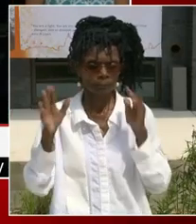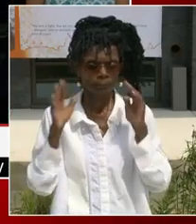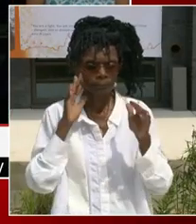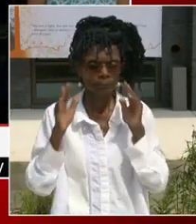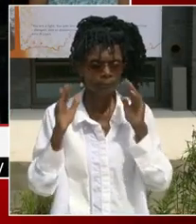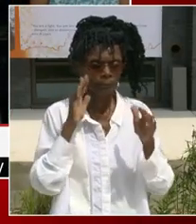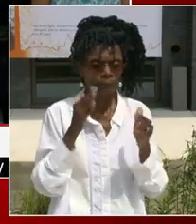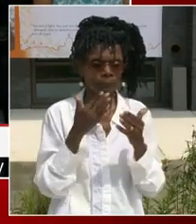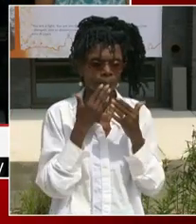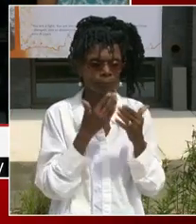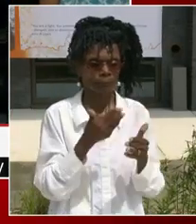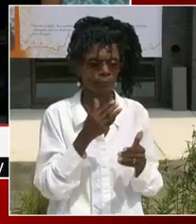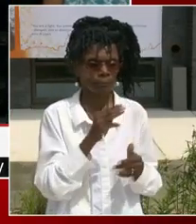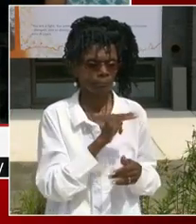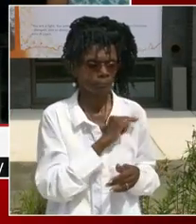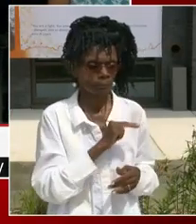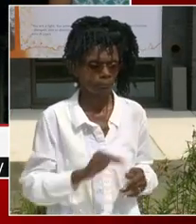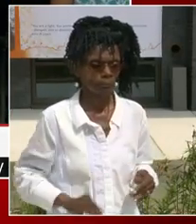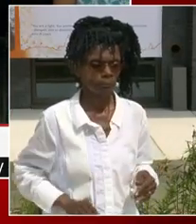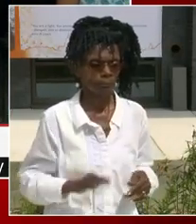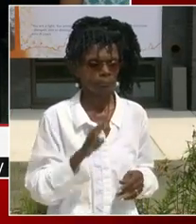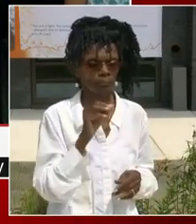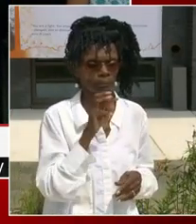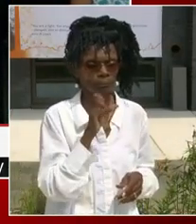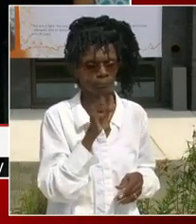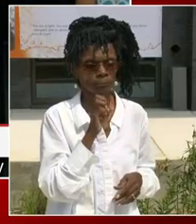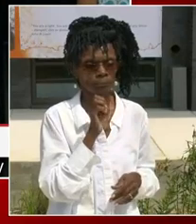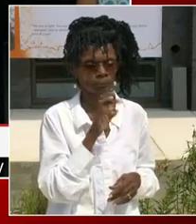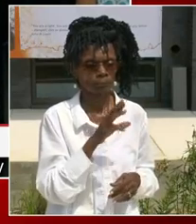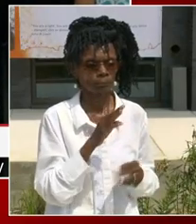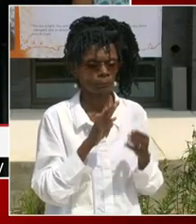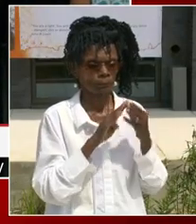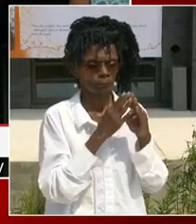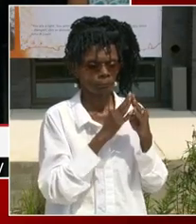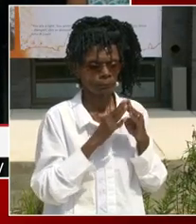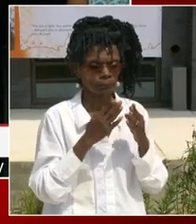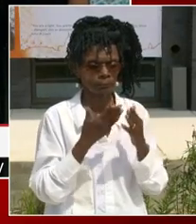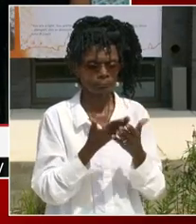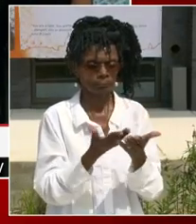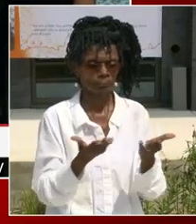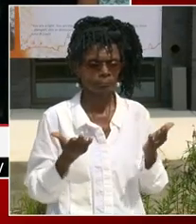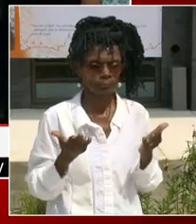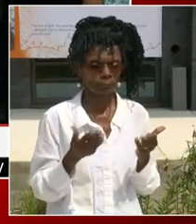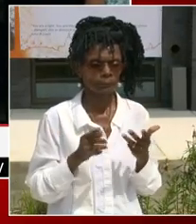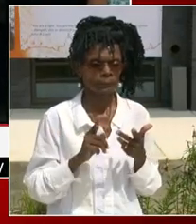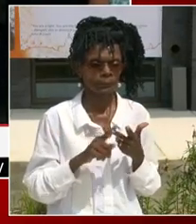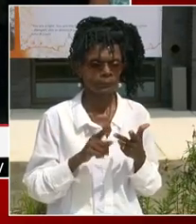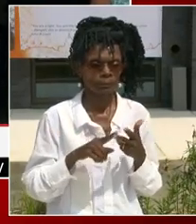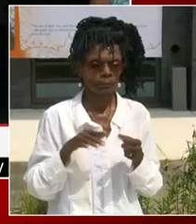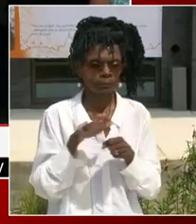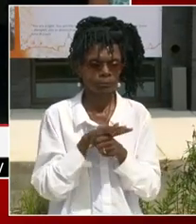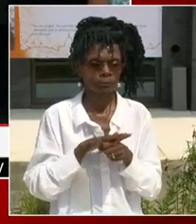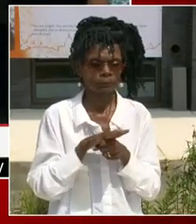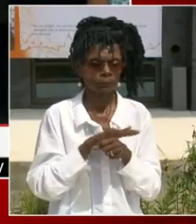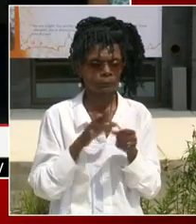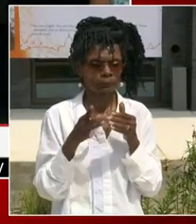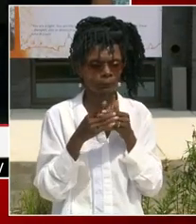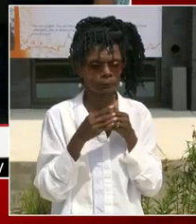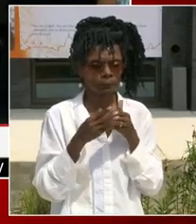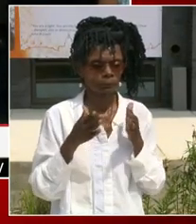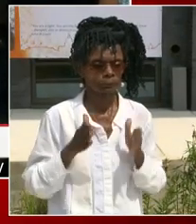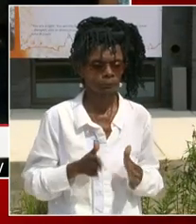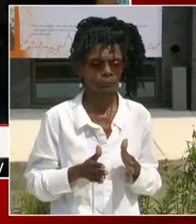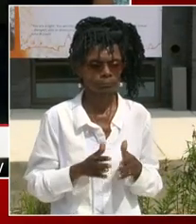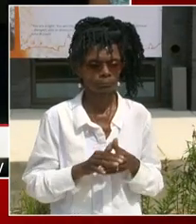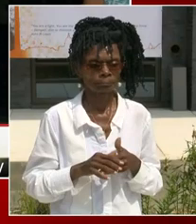Thank you, community, local leaders. I really appreciate this unbelievable honor. On